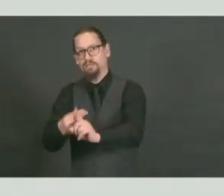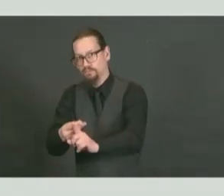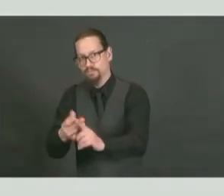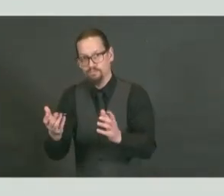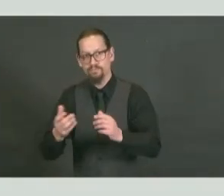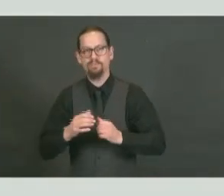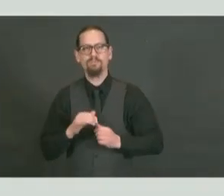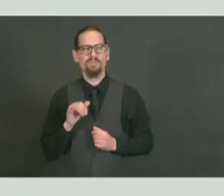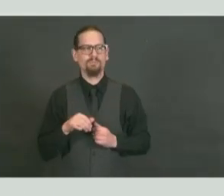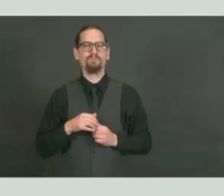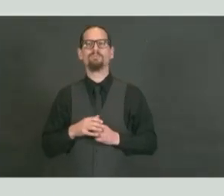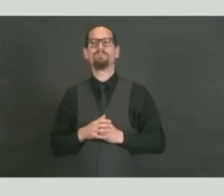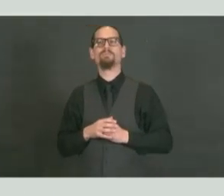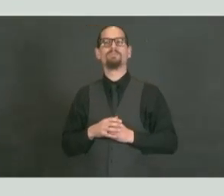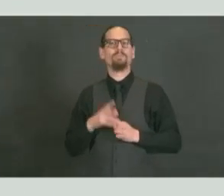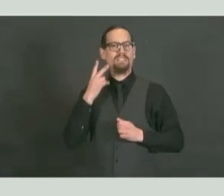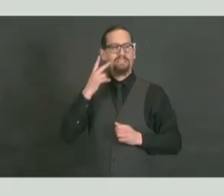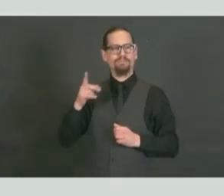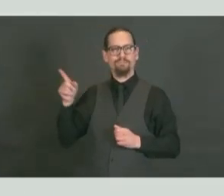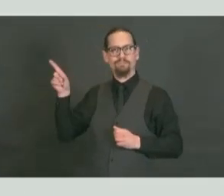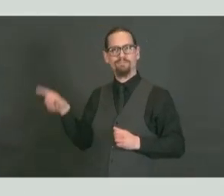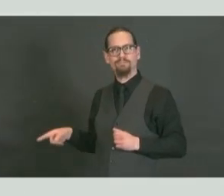some detail on who we're currently focusing on.